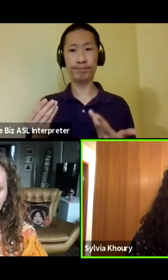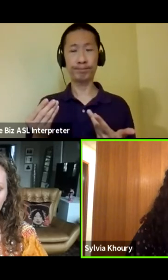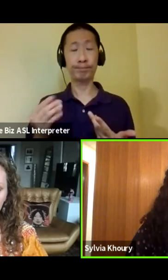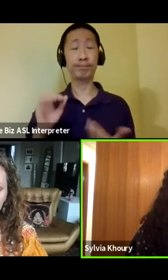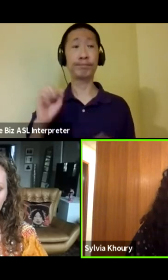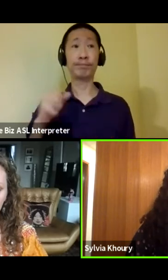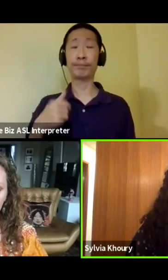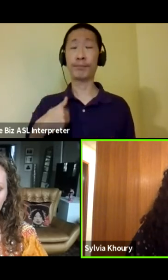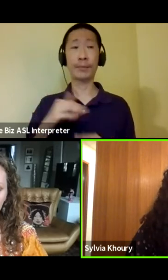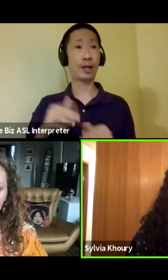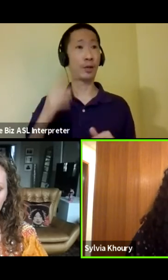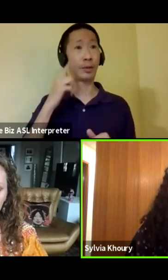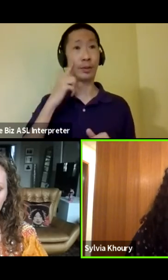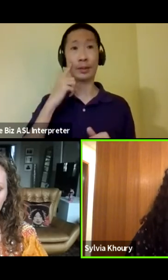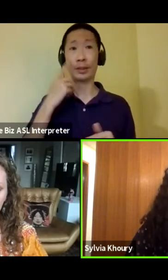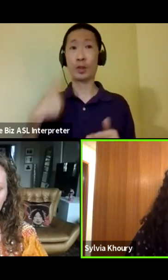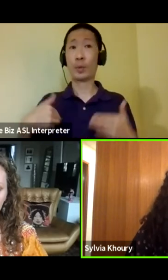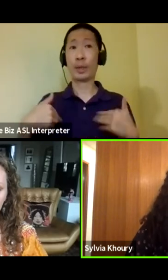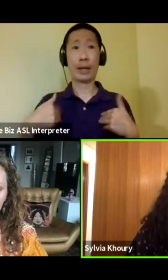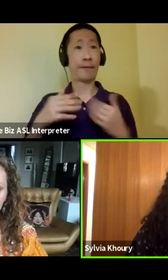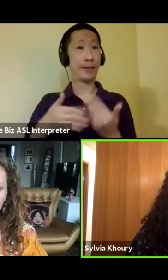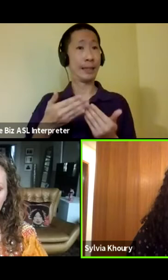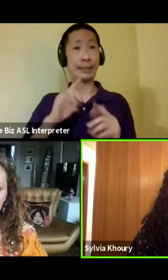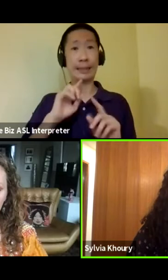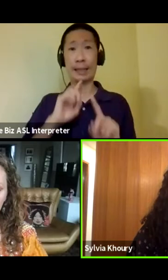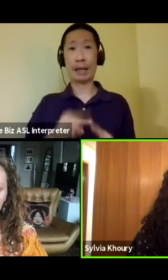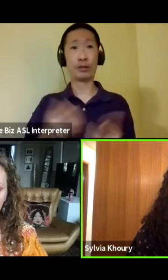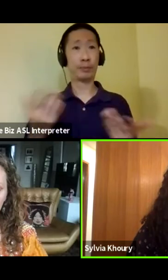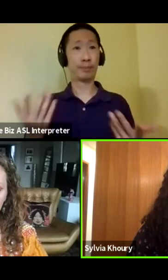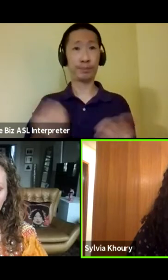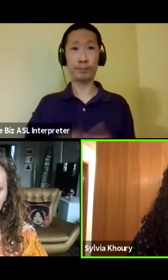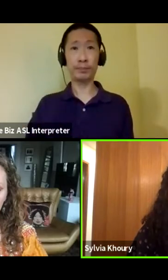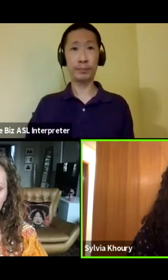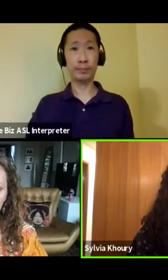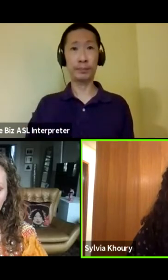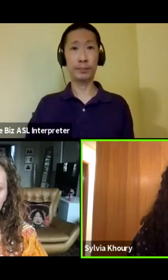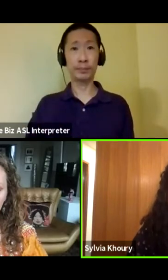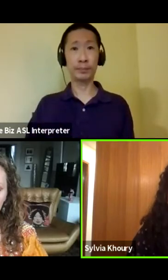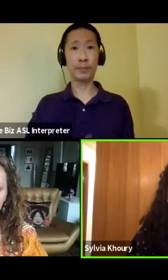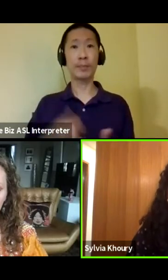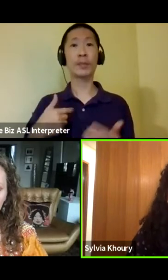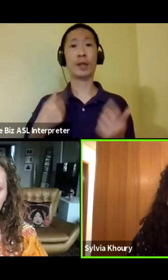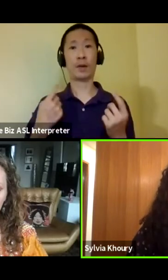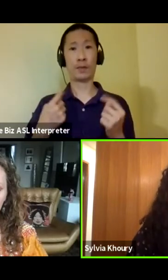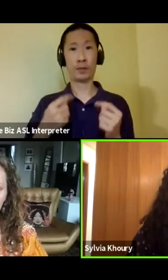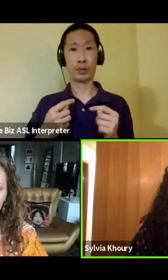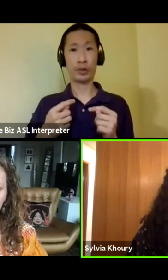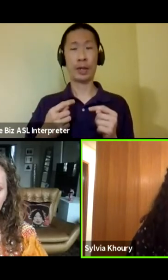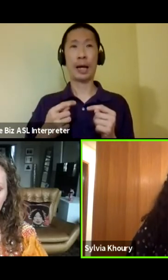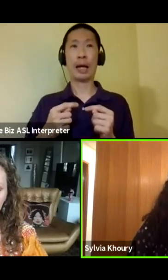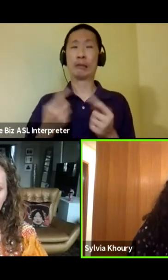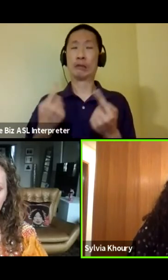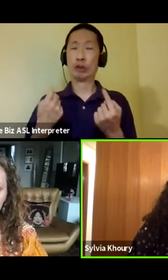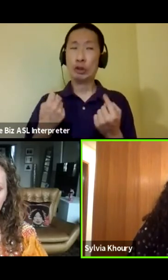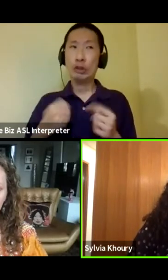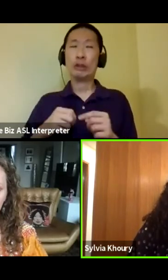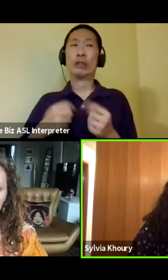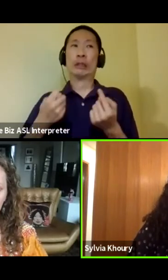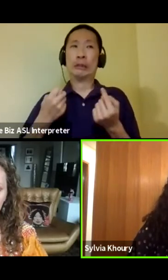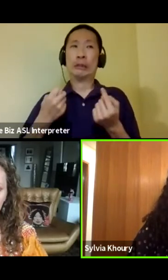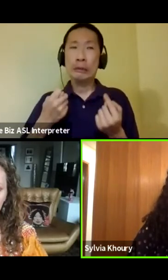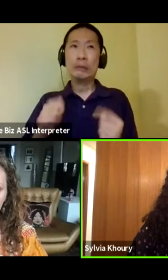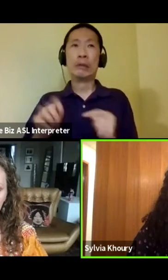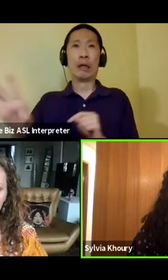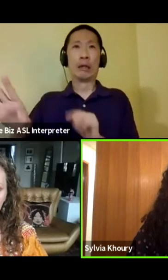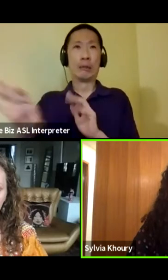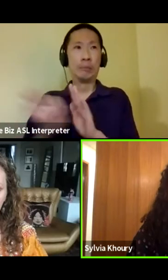yeah, I don't think there's an easy answer to this. I think I will say that having tried very hard to cast Afghan actors in these